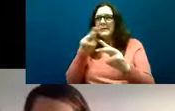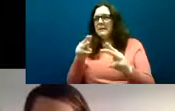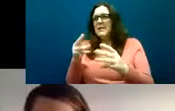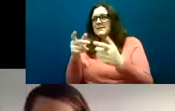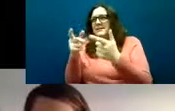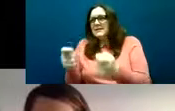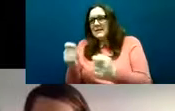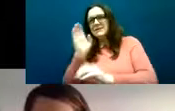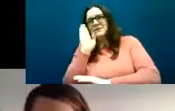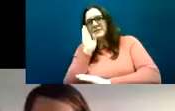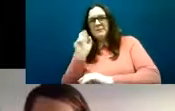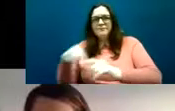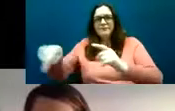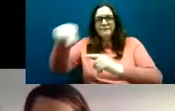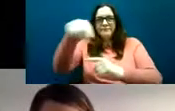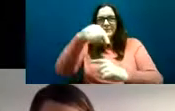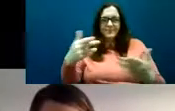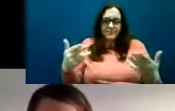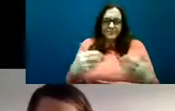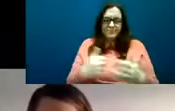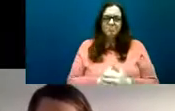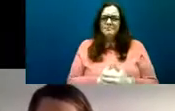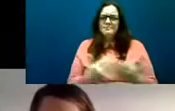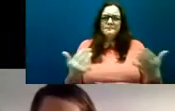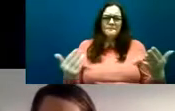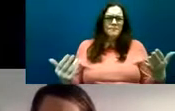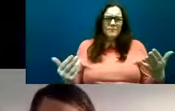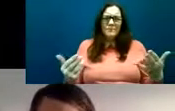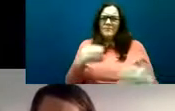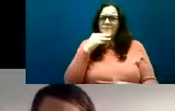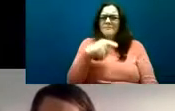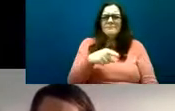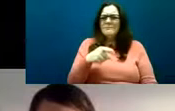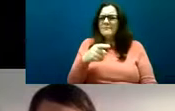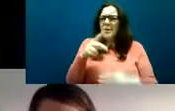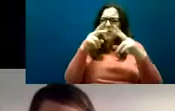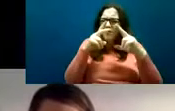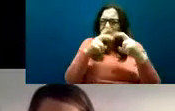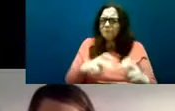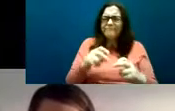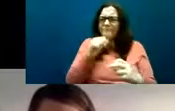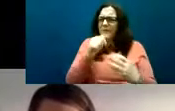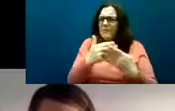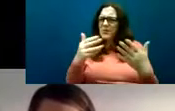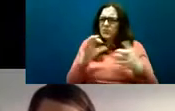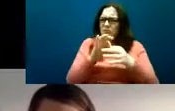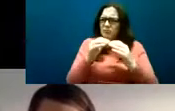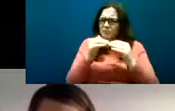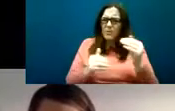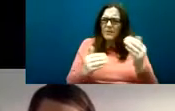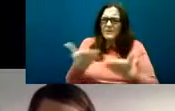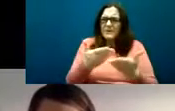underexplored in research terms but there is emerging evidence that people with autism are over represented in homelessness